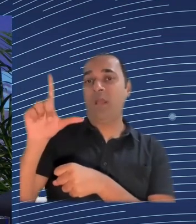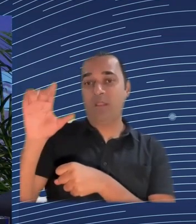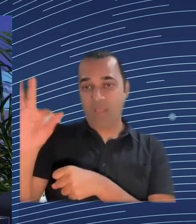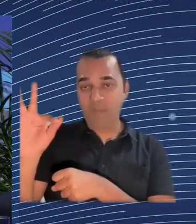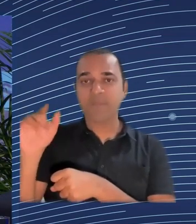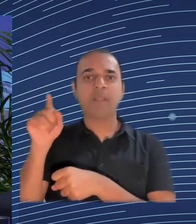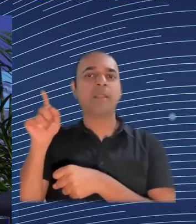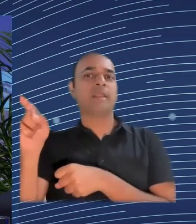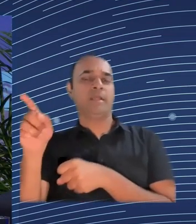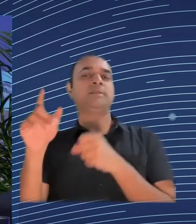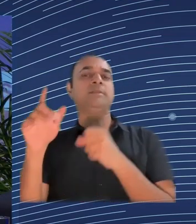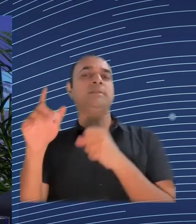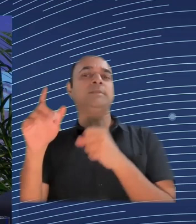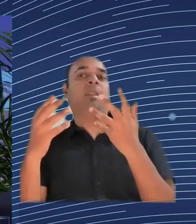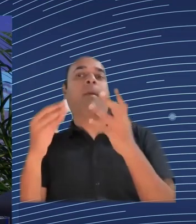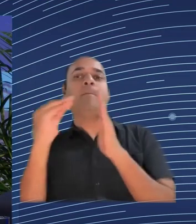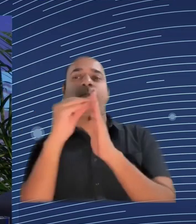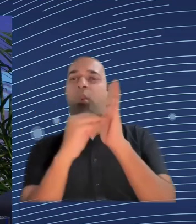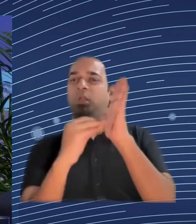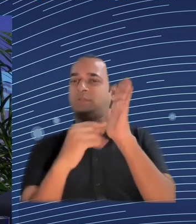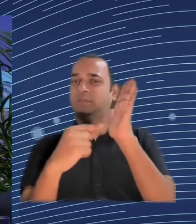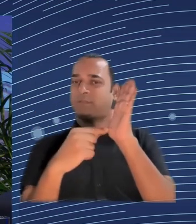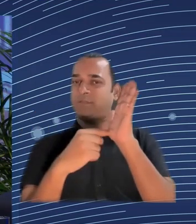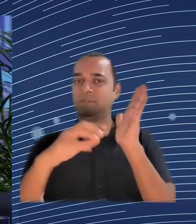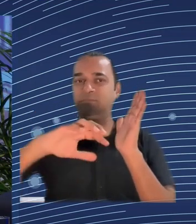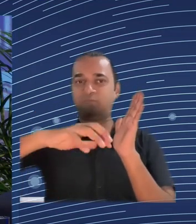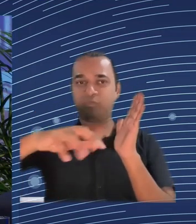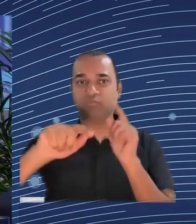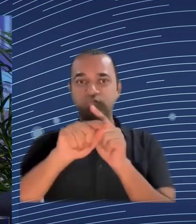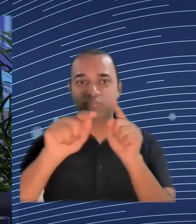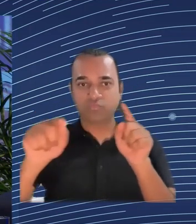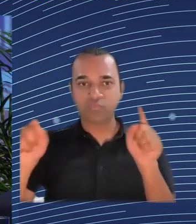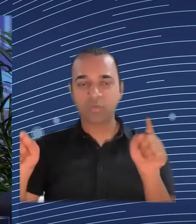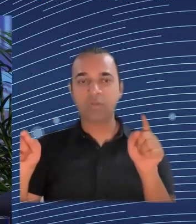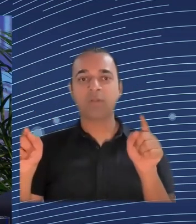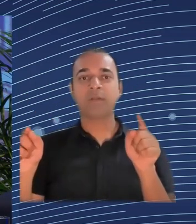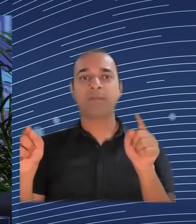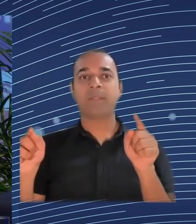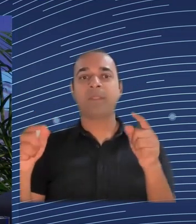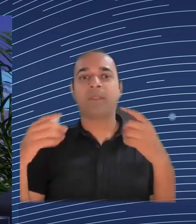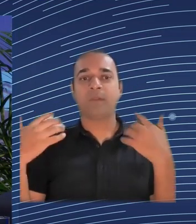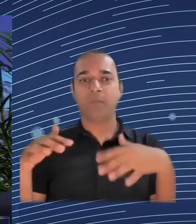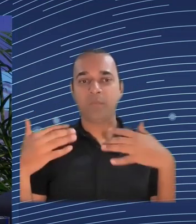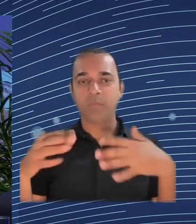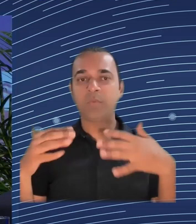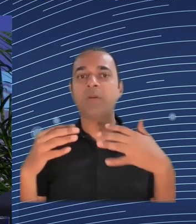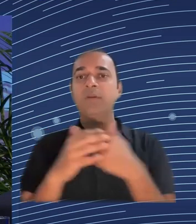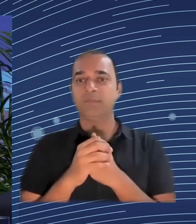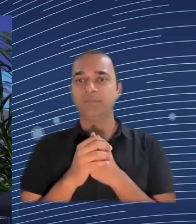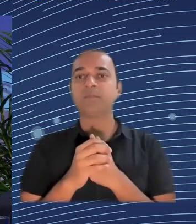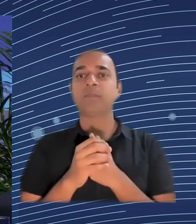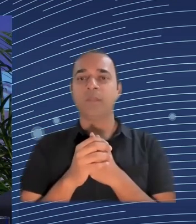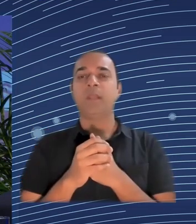we will not be able to benefit or to implement all the benefits of the digital transformation. But in